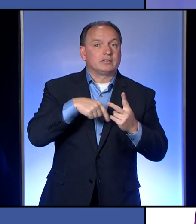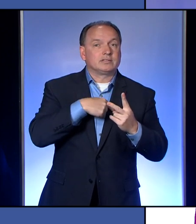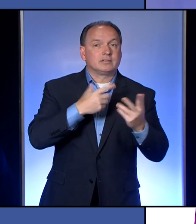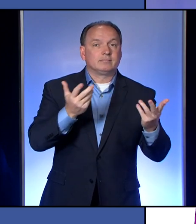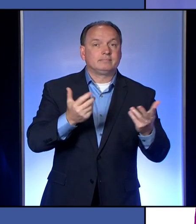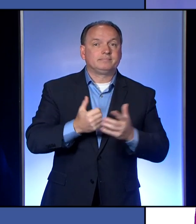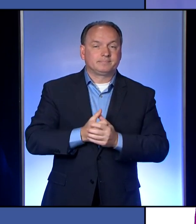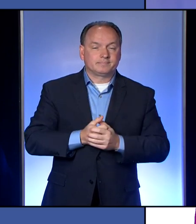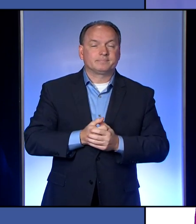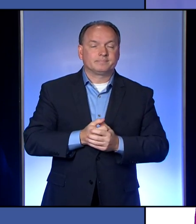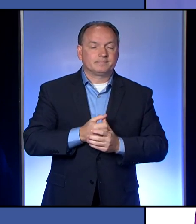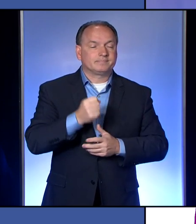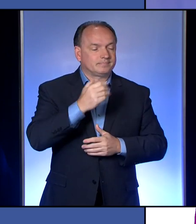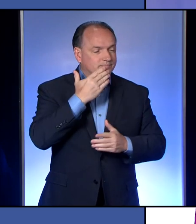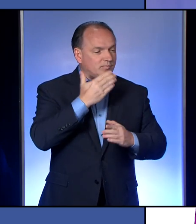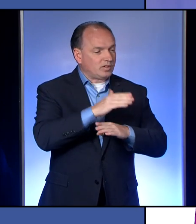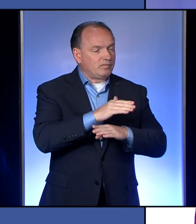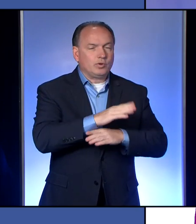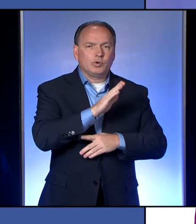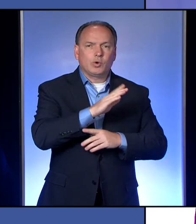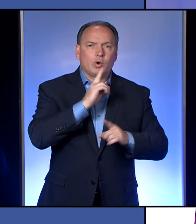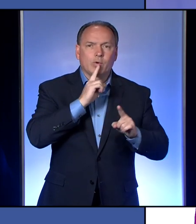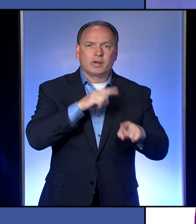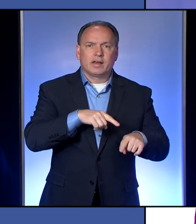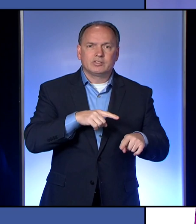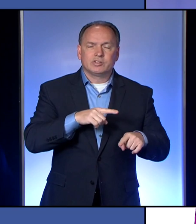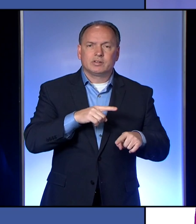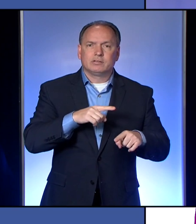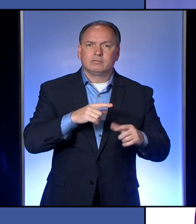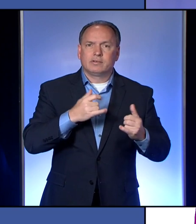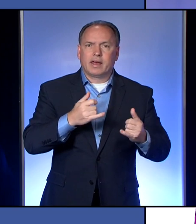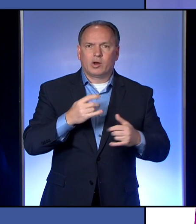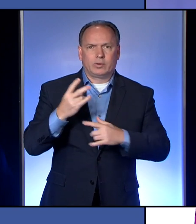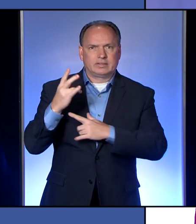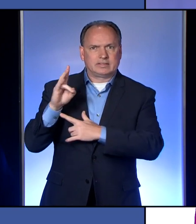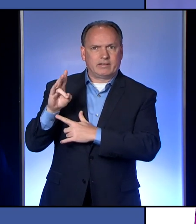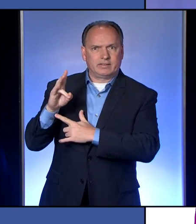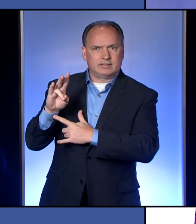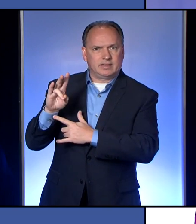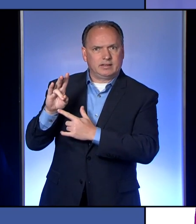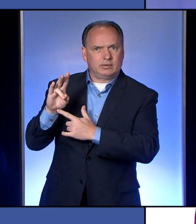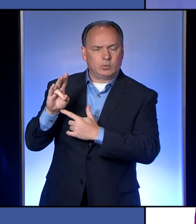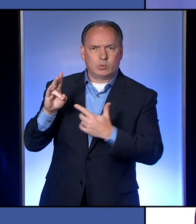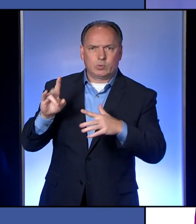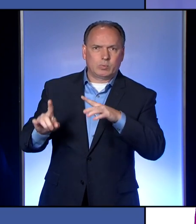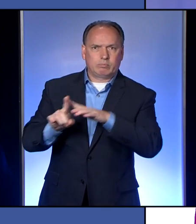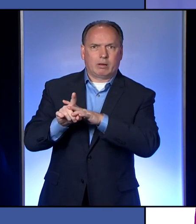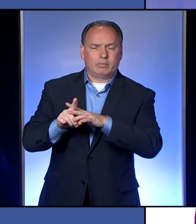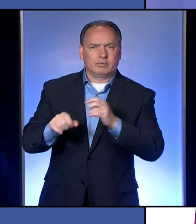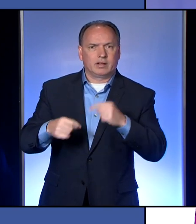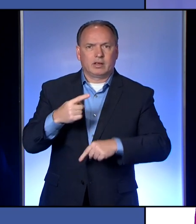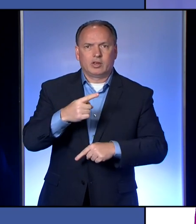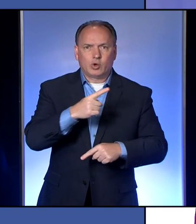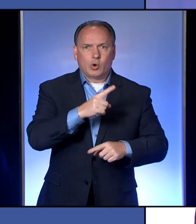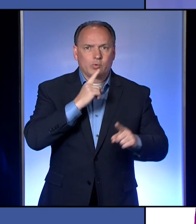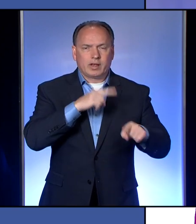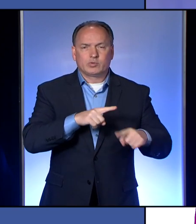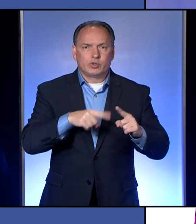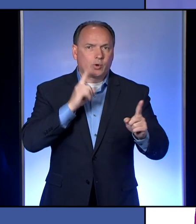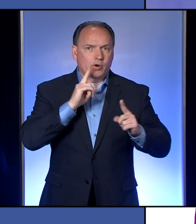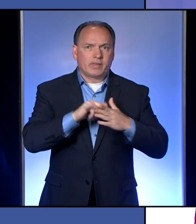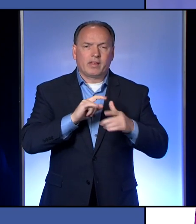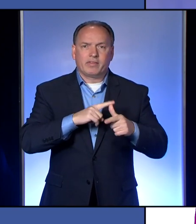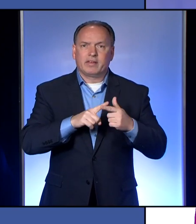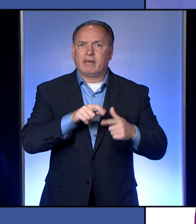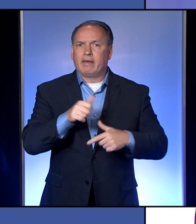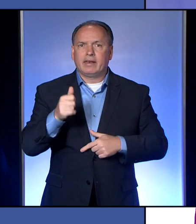Good afternoon. I do. Just your reaction, County Executive, to hearing 17 cases today. So your gut reaction when you heard that. And then any